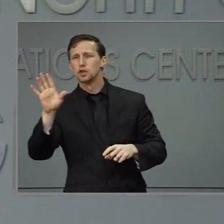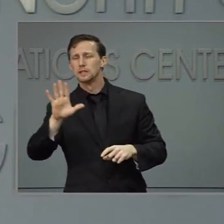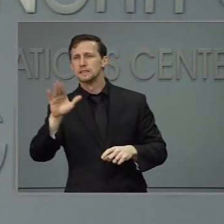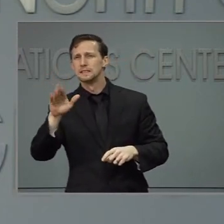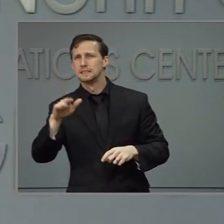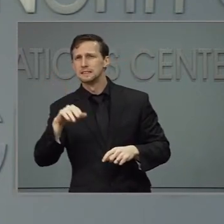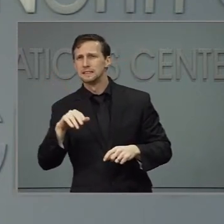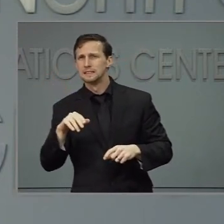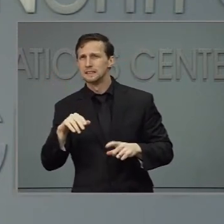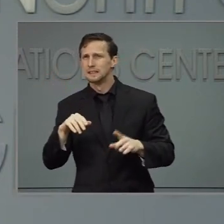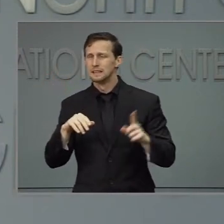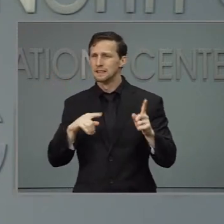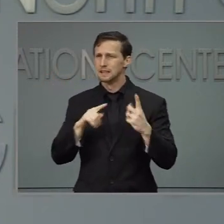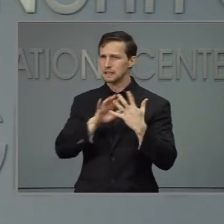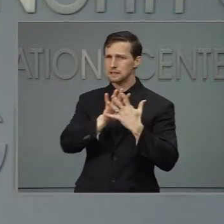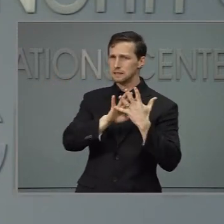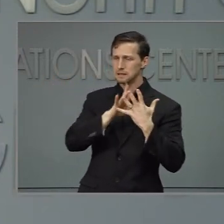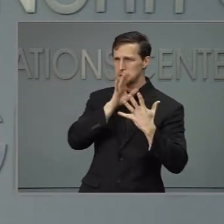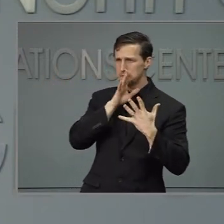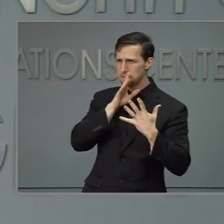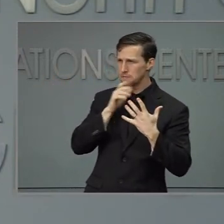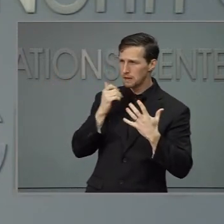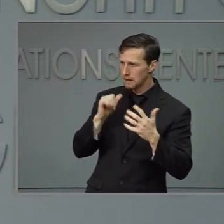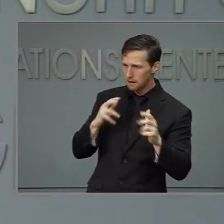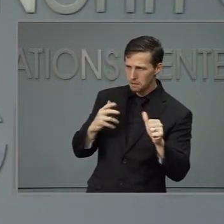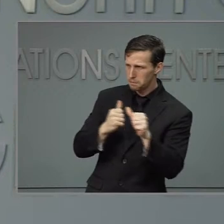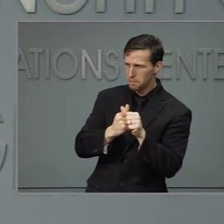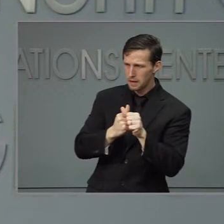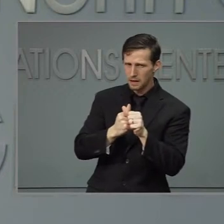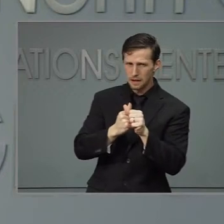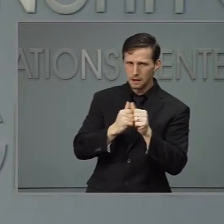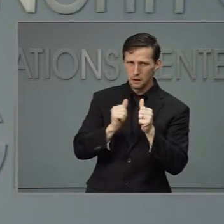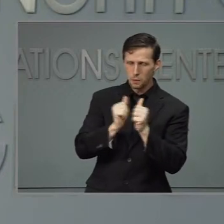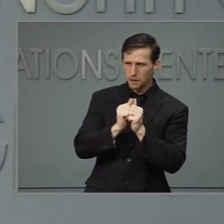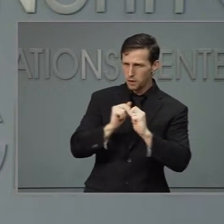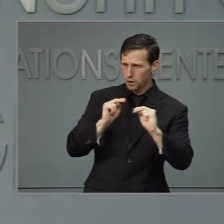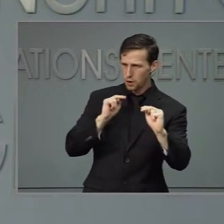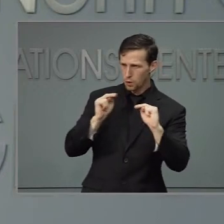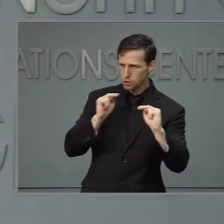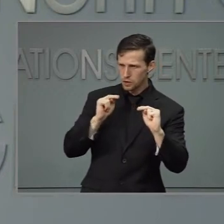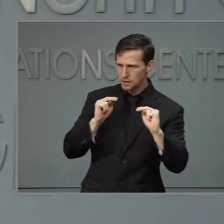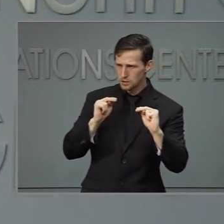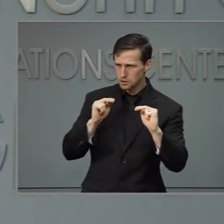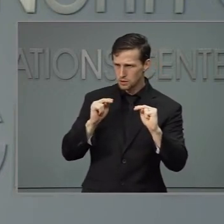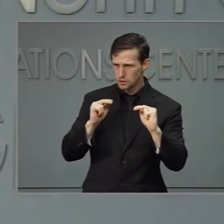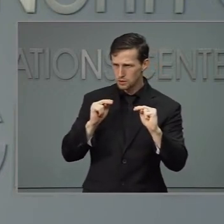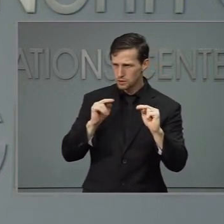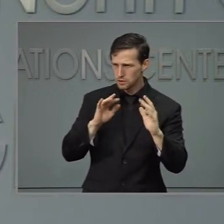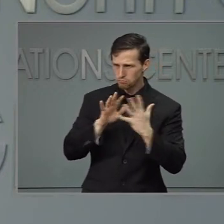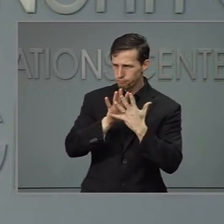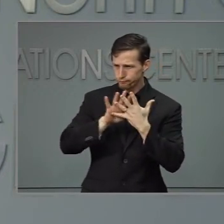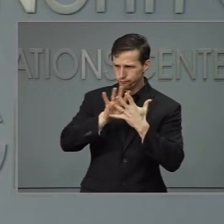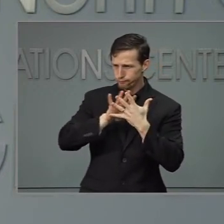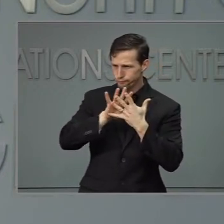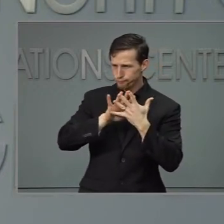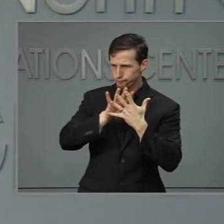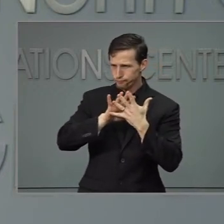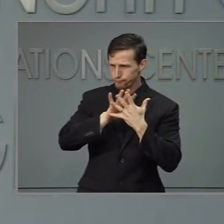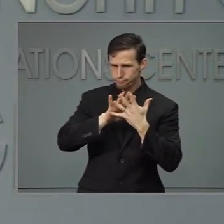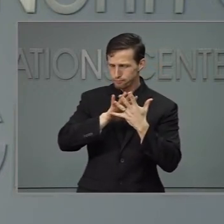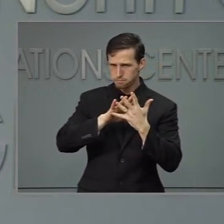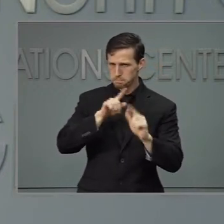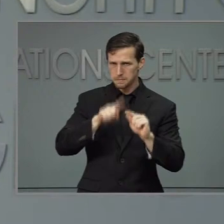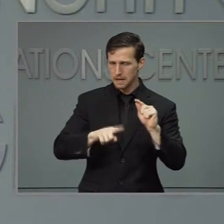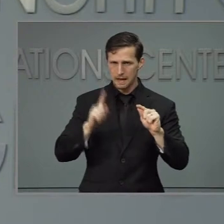terms of your negotiations or discussions with coronal innovations. Excuse me on the innovations and not with other